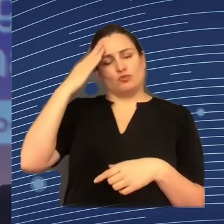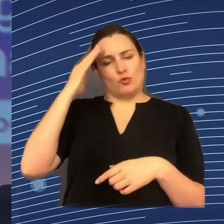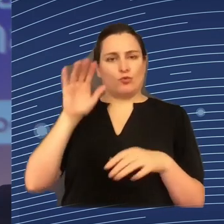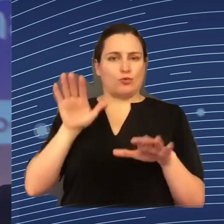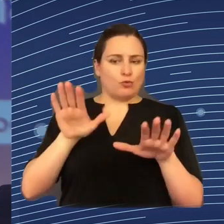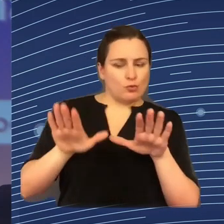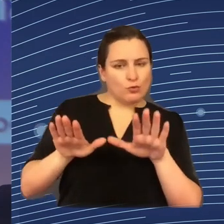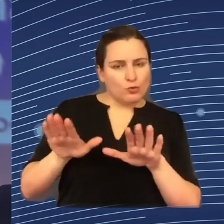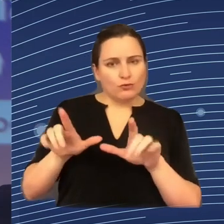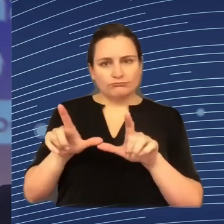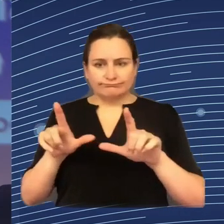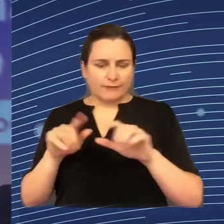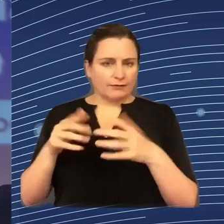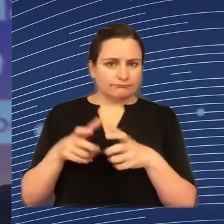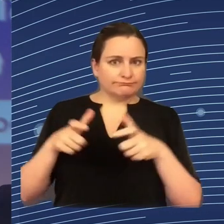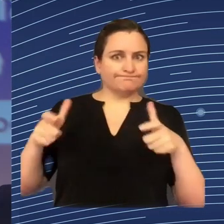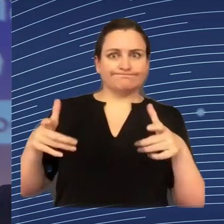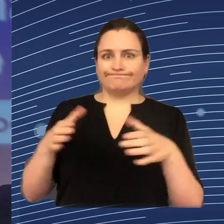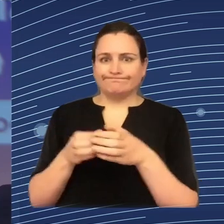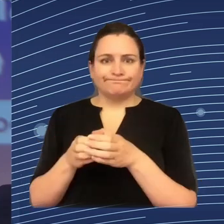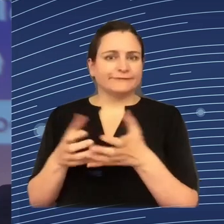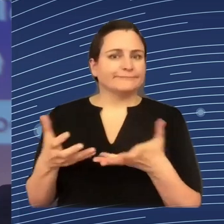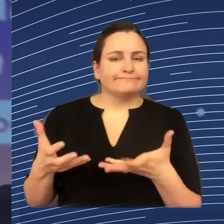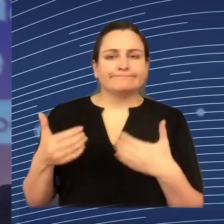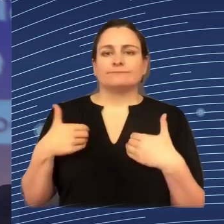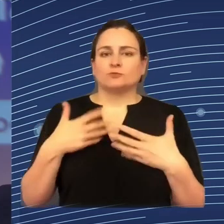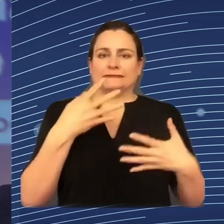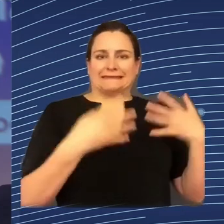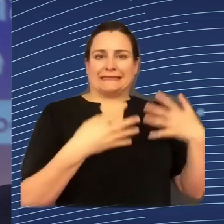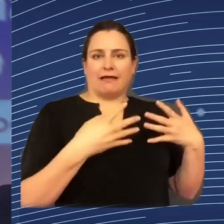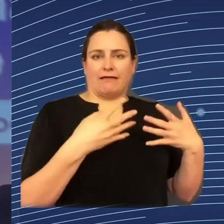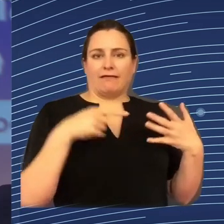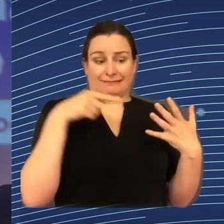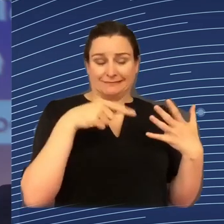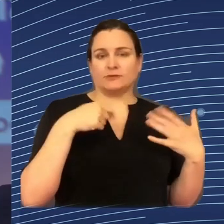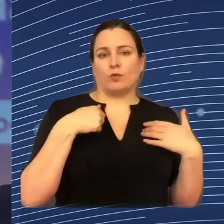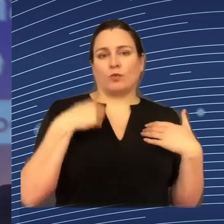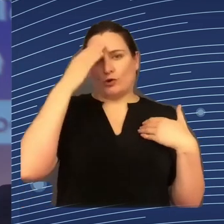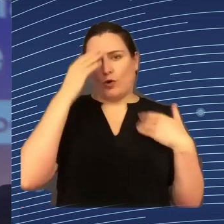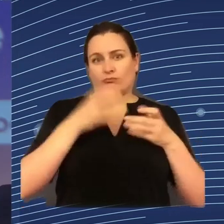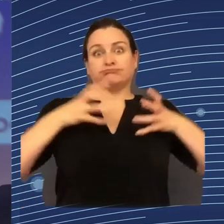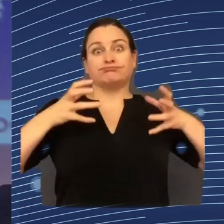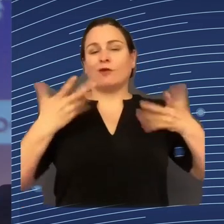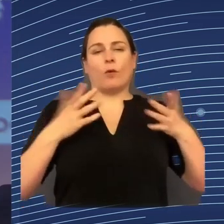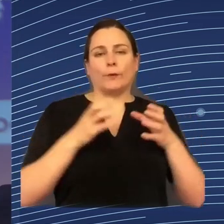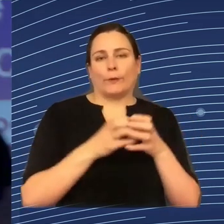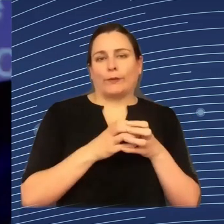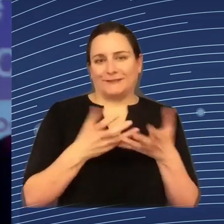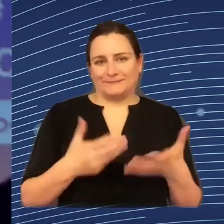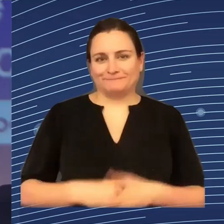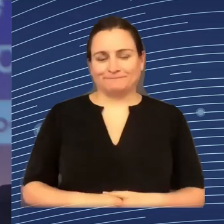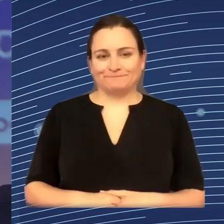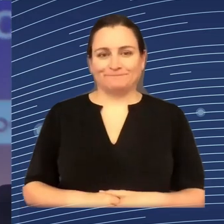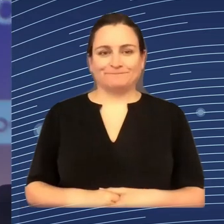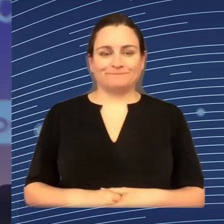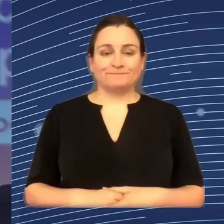commission to business advisors. We need data. We need to measure things. Now, I would like to open up both the physical floor